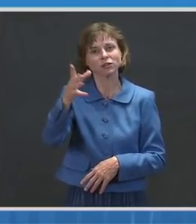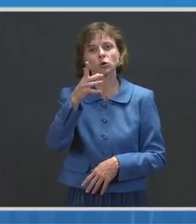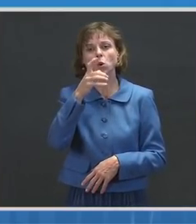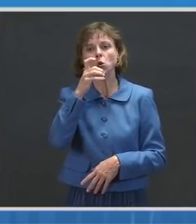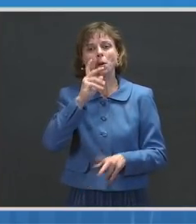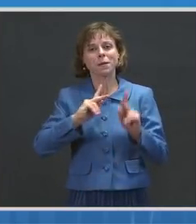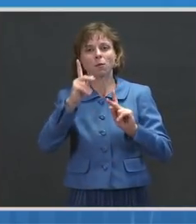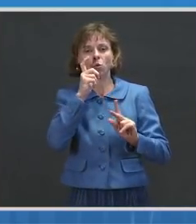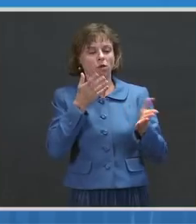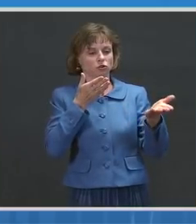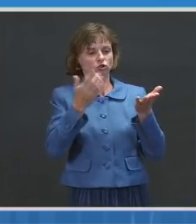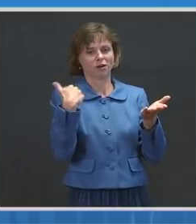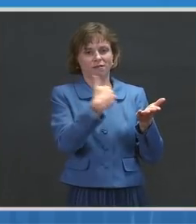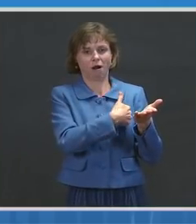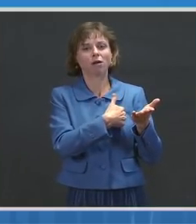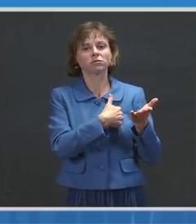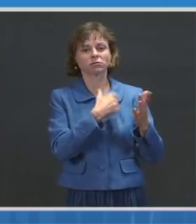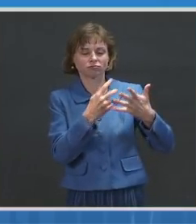of the healthcare system first.